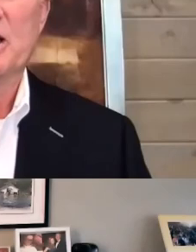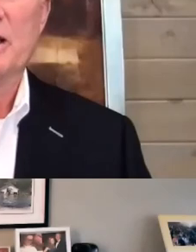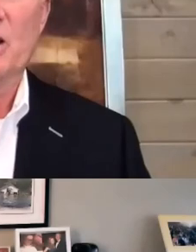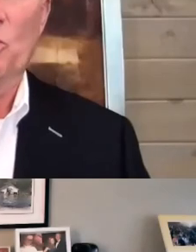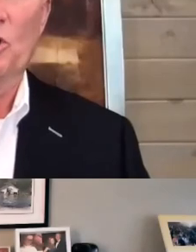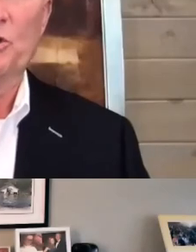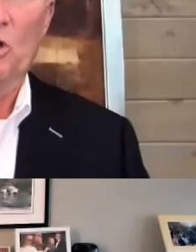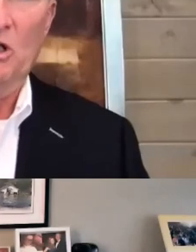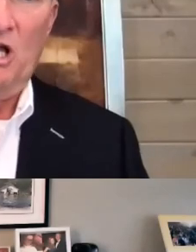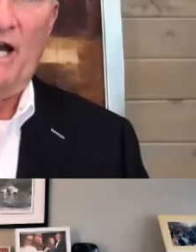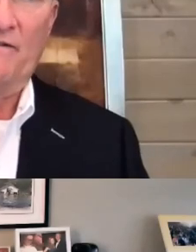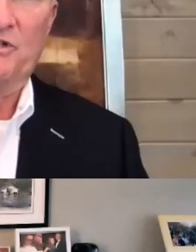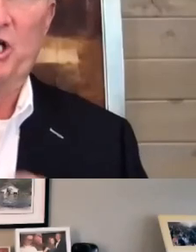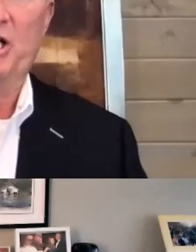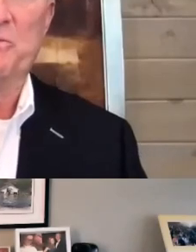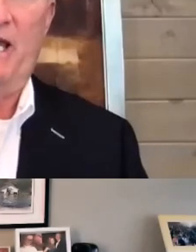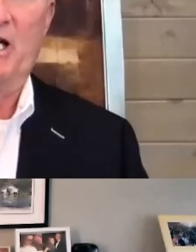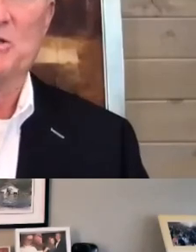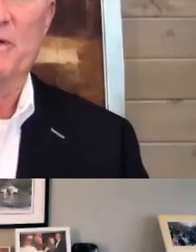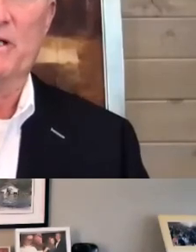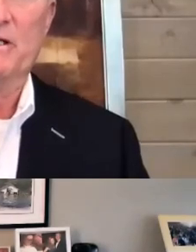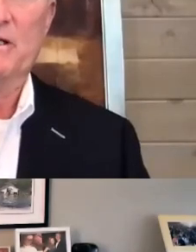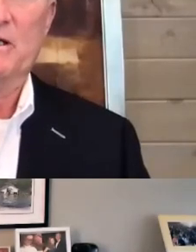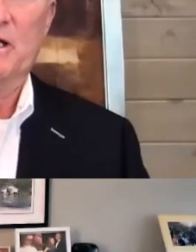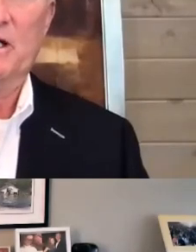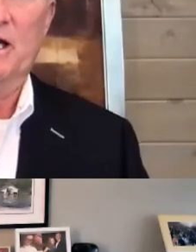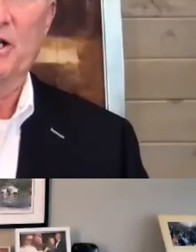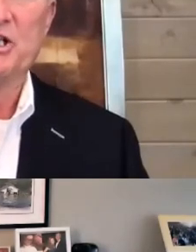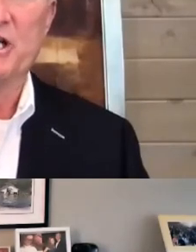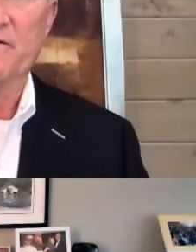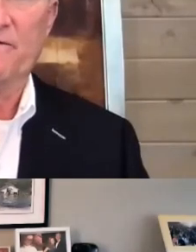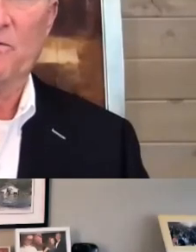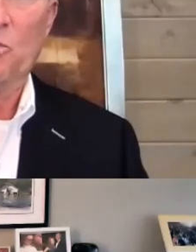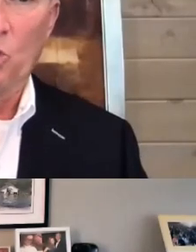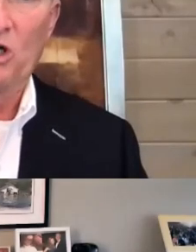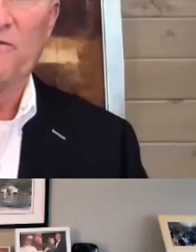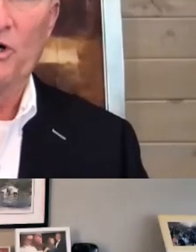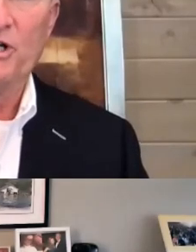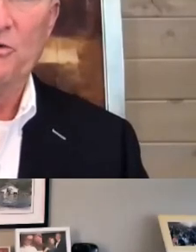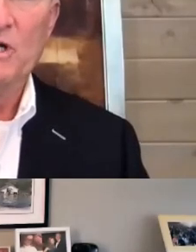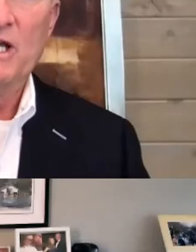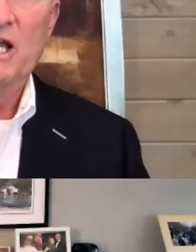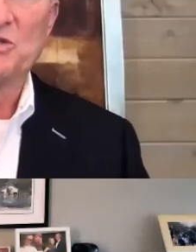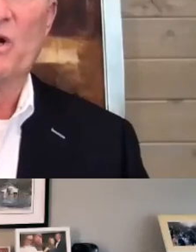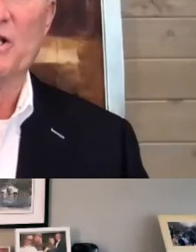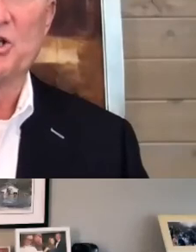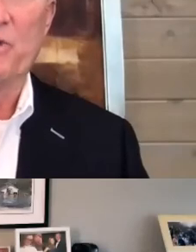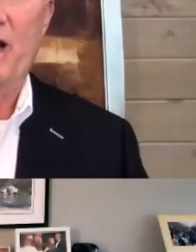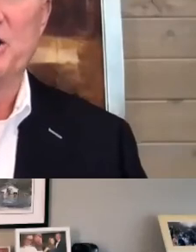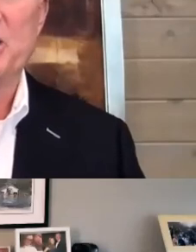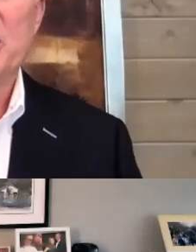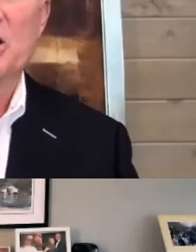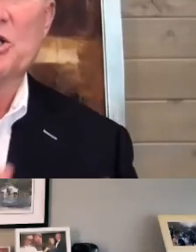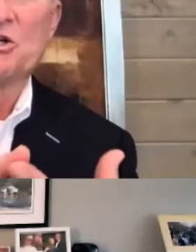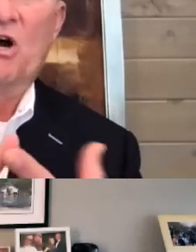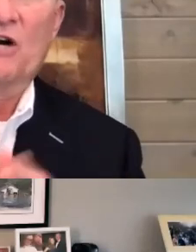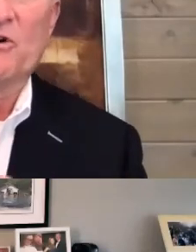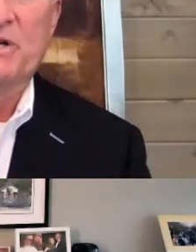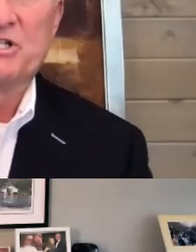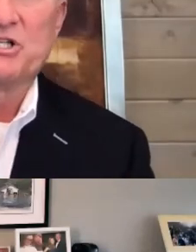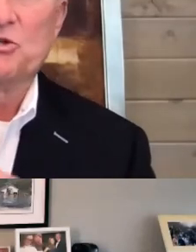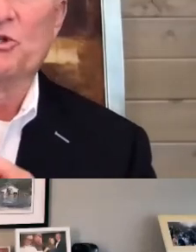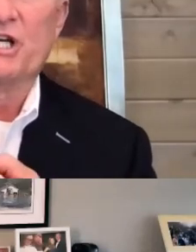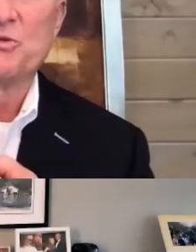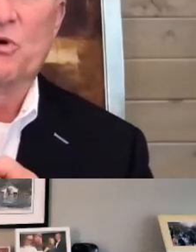that will do a lot of change management initiative work for you, as well as strategy. So